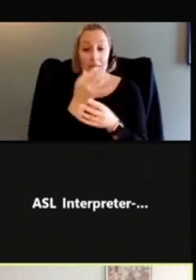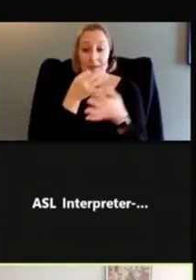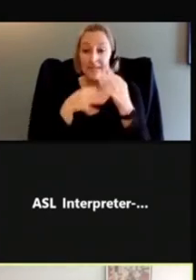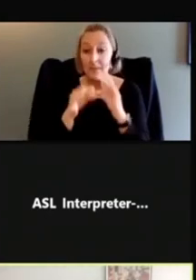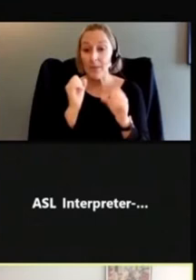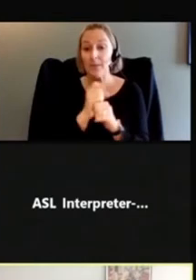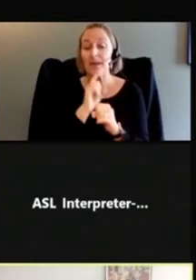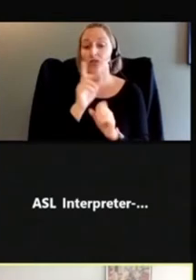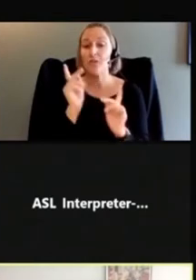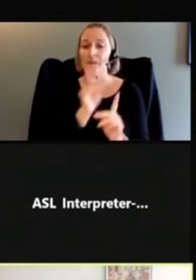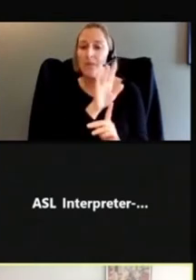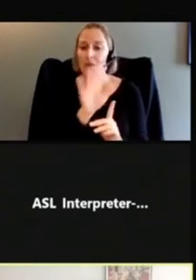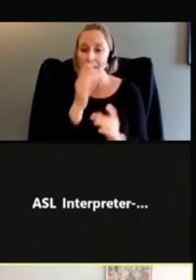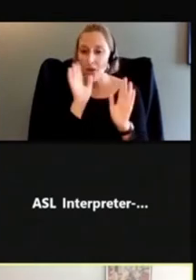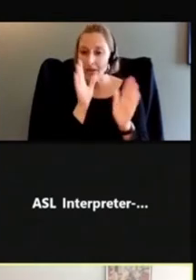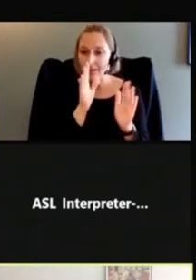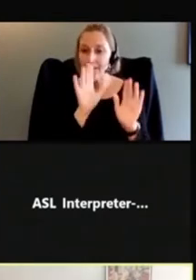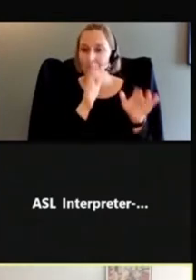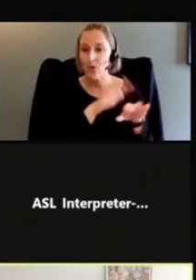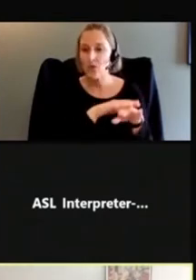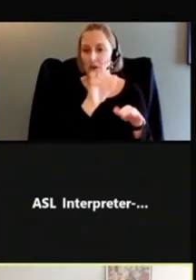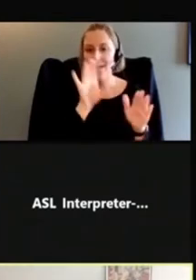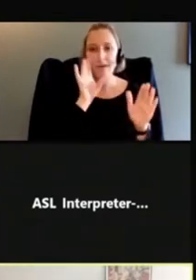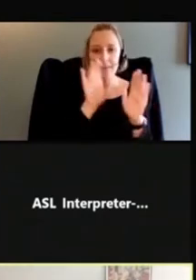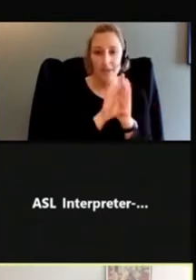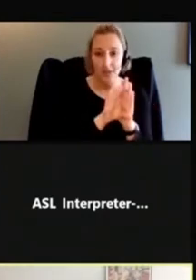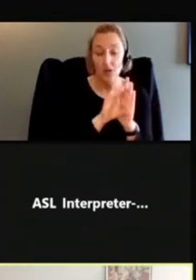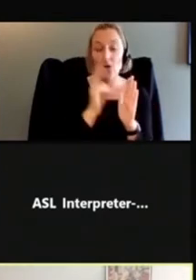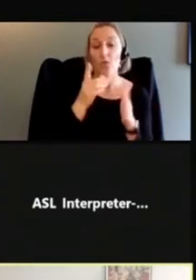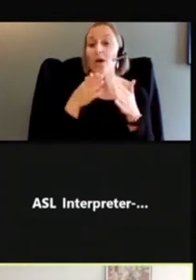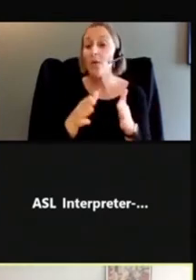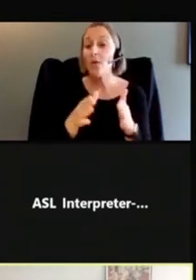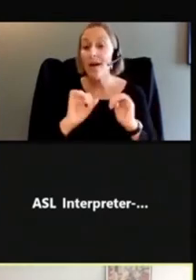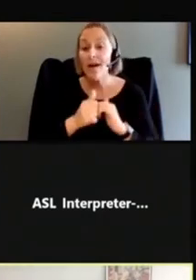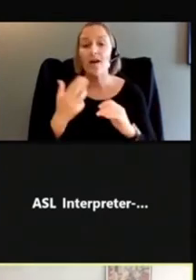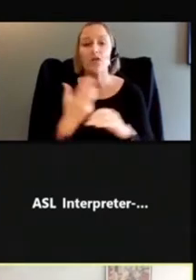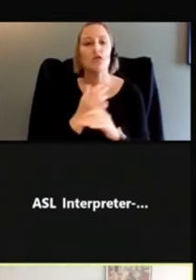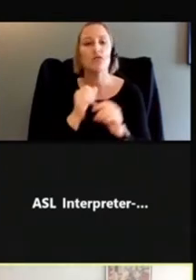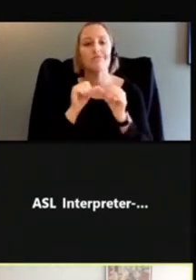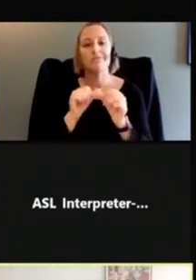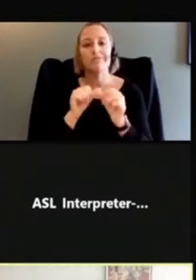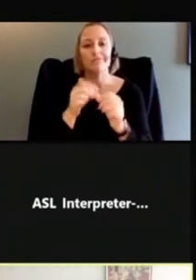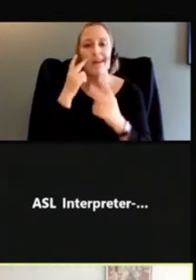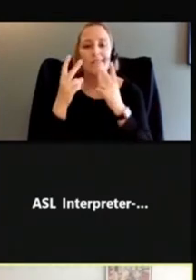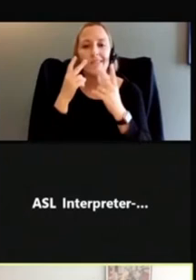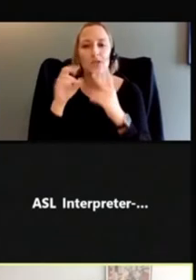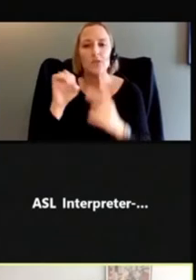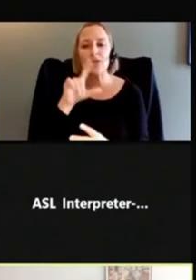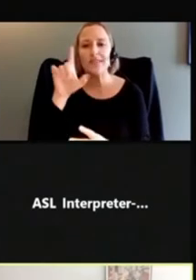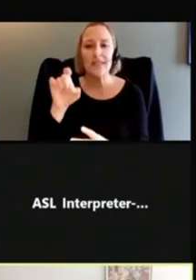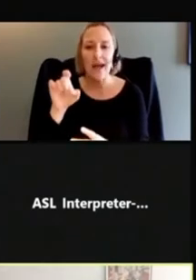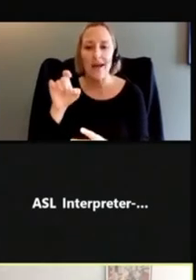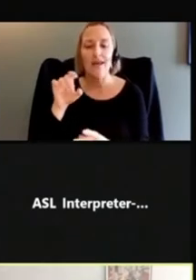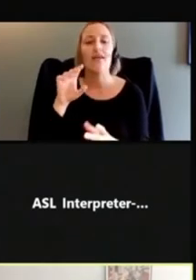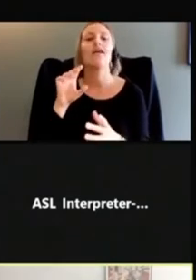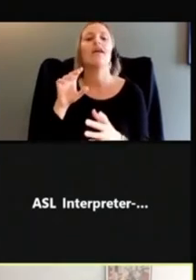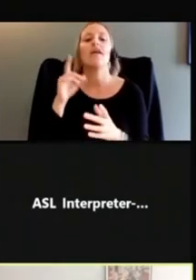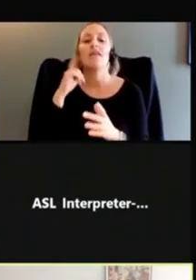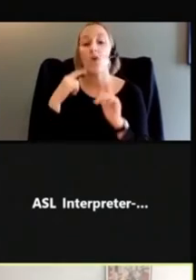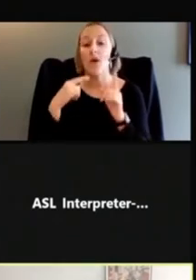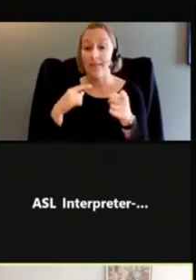image. And one way to do that is to use a consistent visual style in our pictograms. So in this example here,